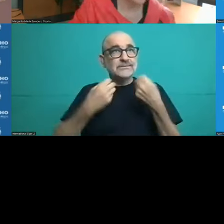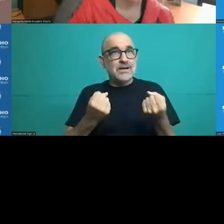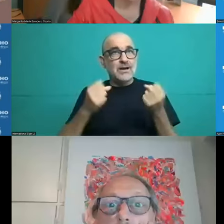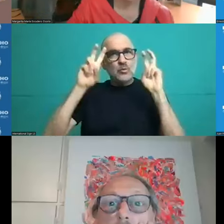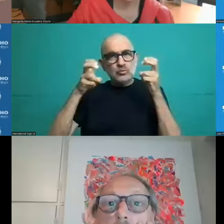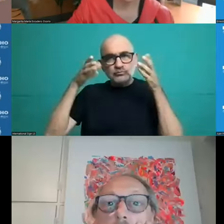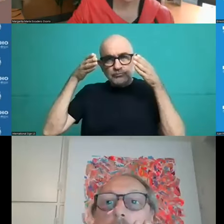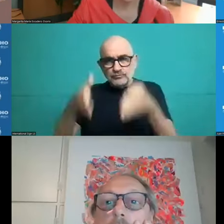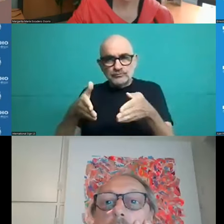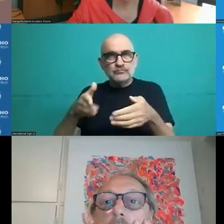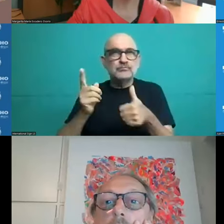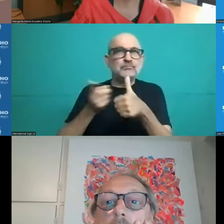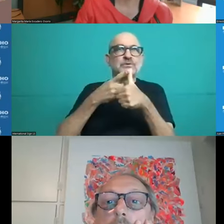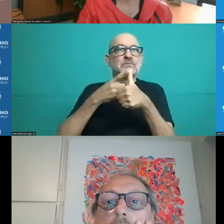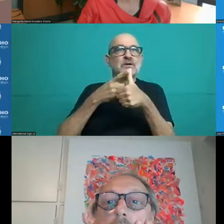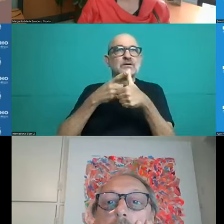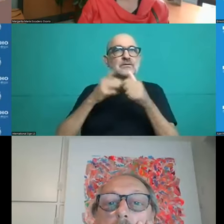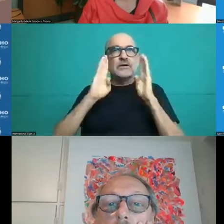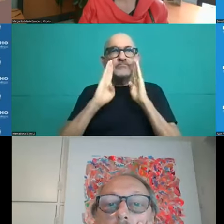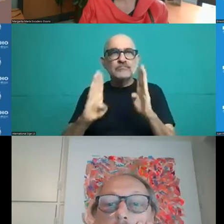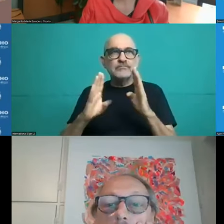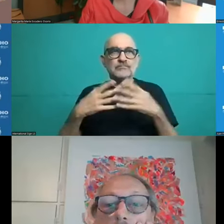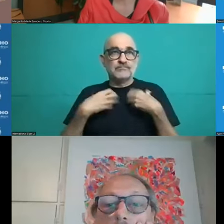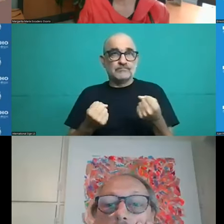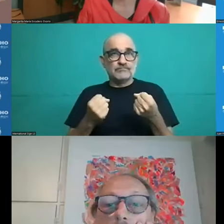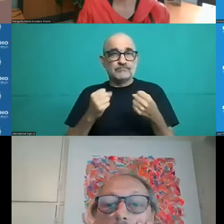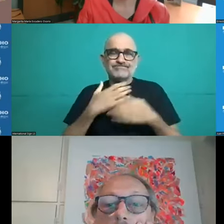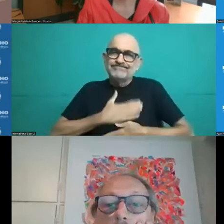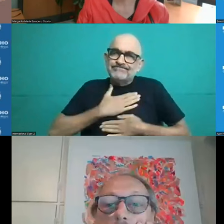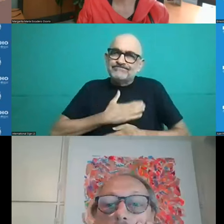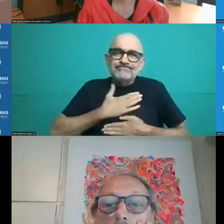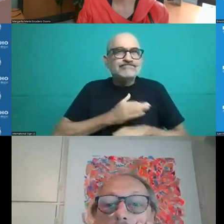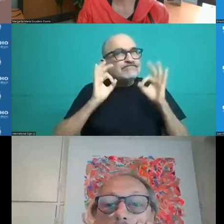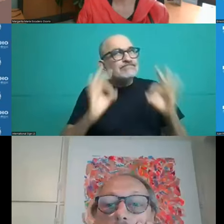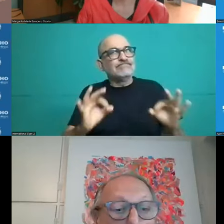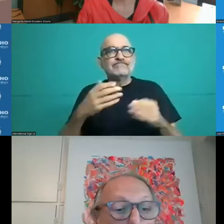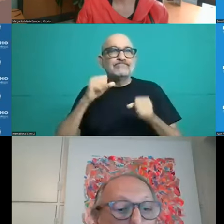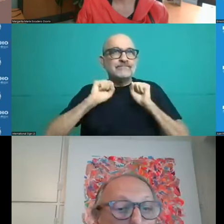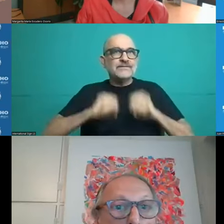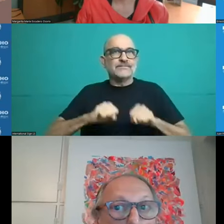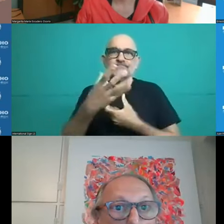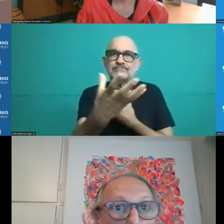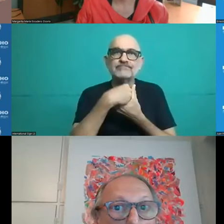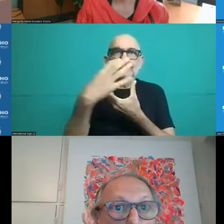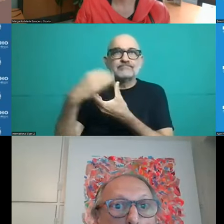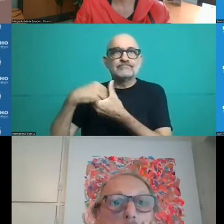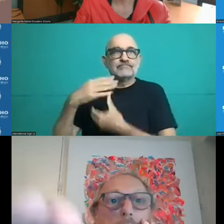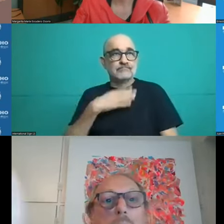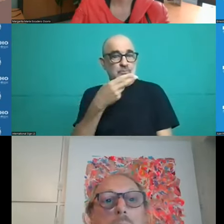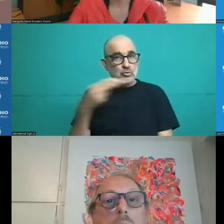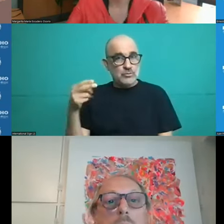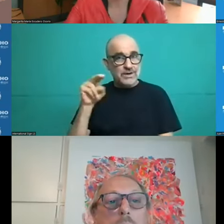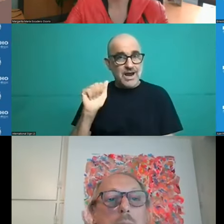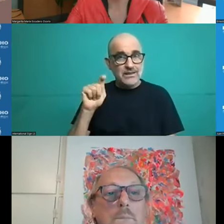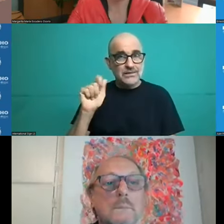Bajao. It is really a pleasure to have you here with us. My name is Natalia Hodden. I